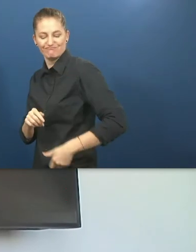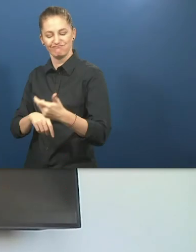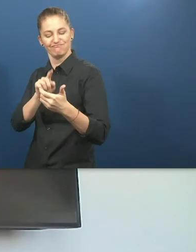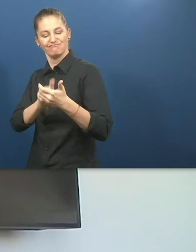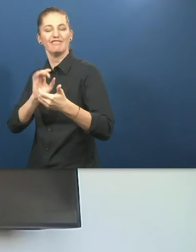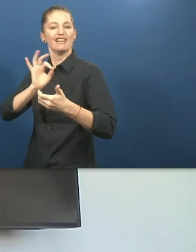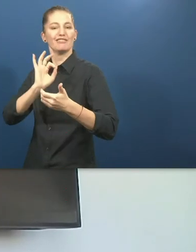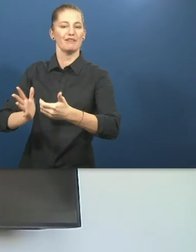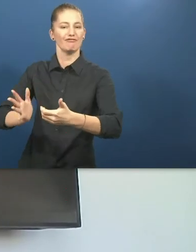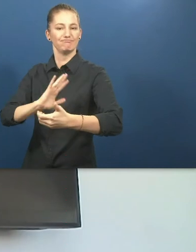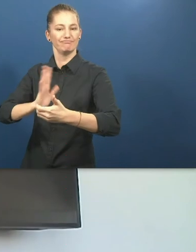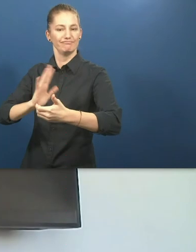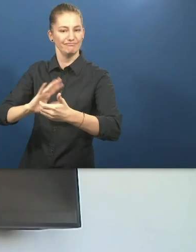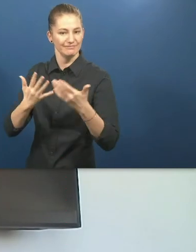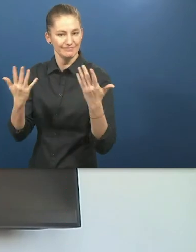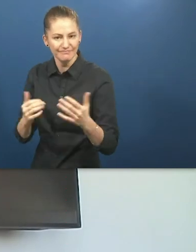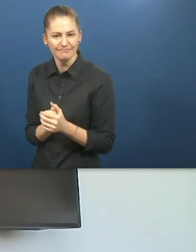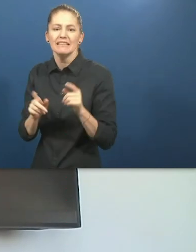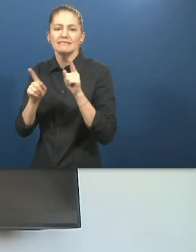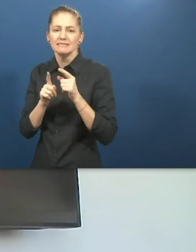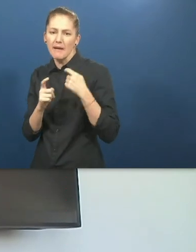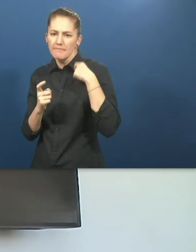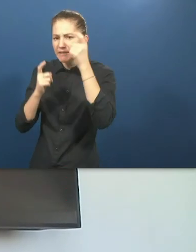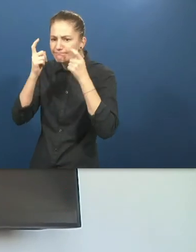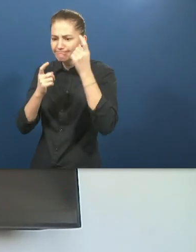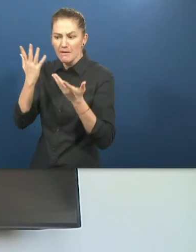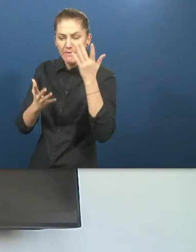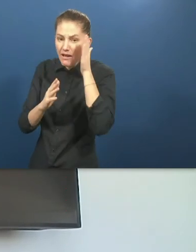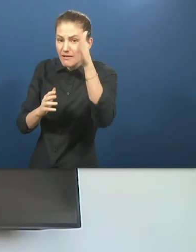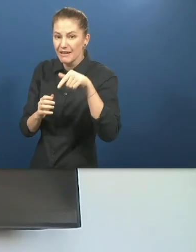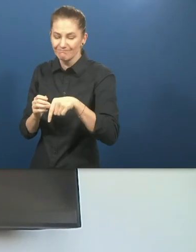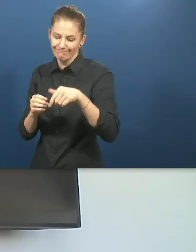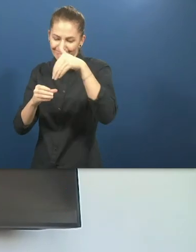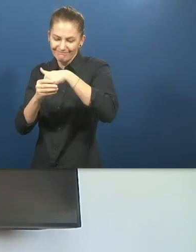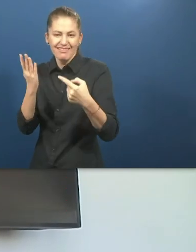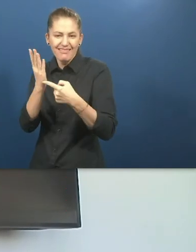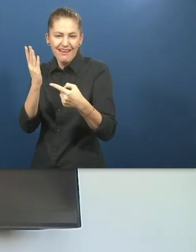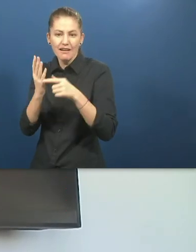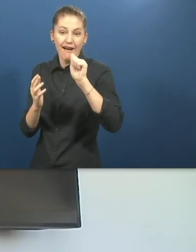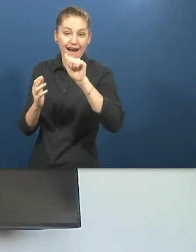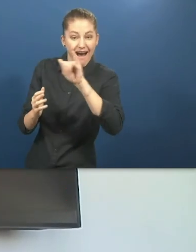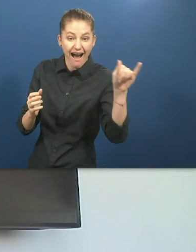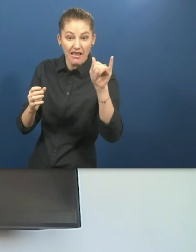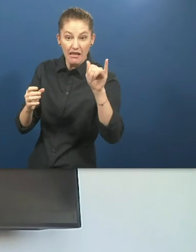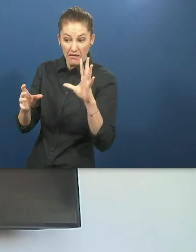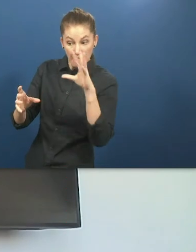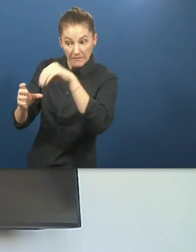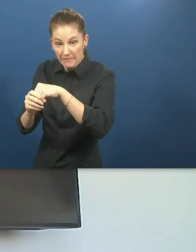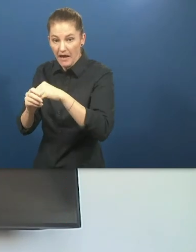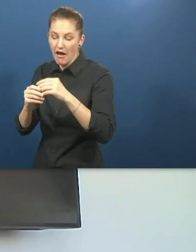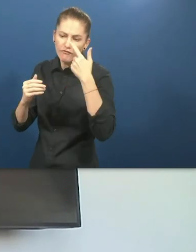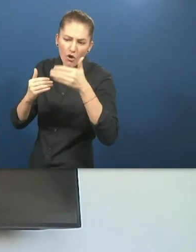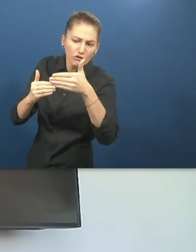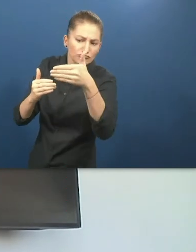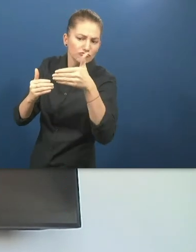And we are also considering the work of how to incorporate artificial intelligence in a medium and long term